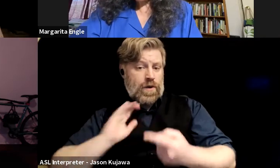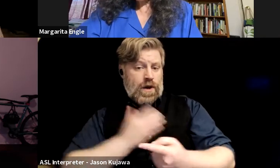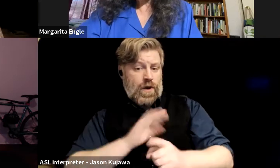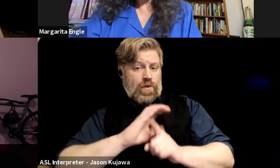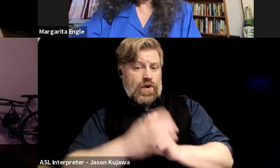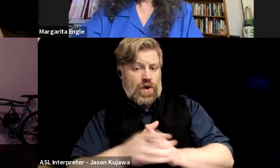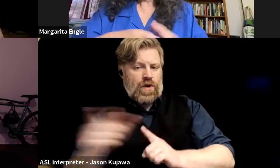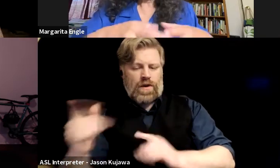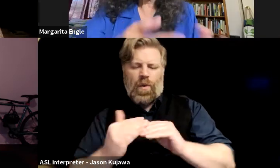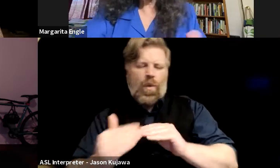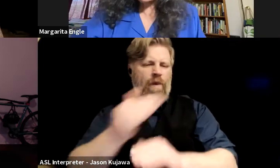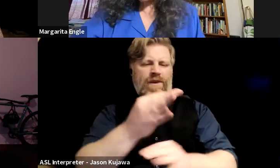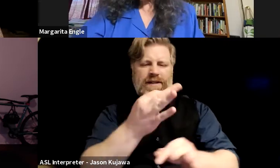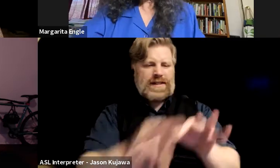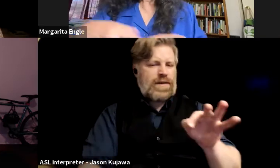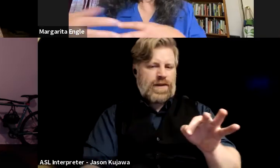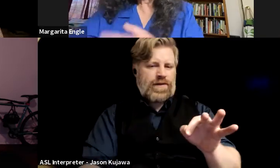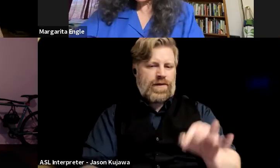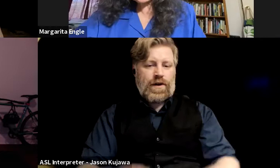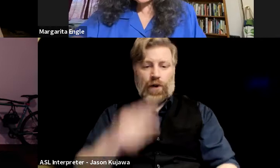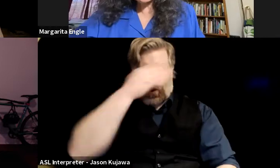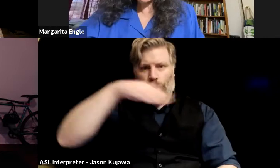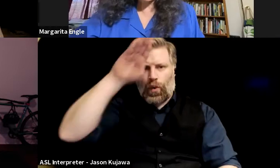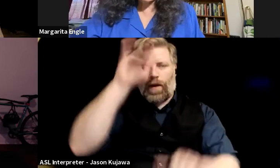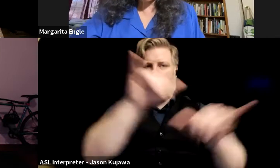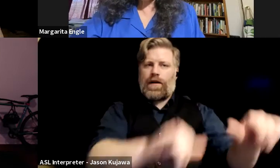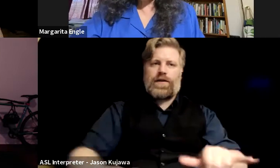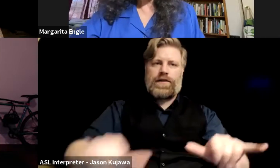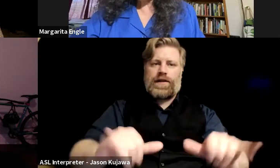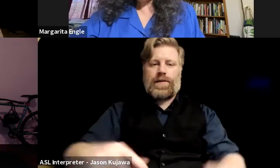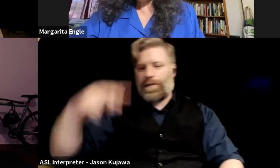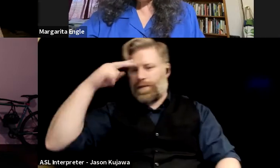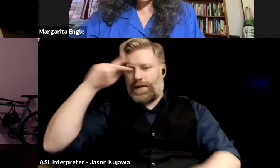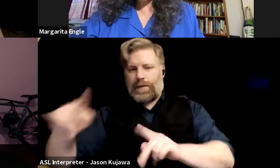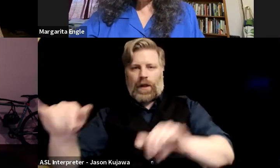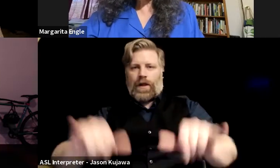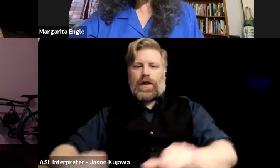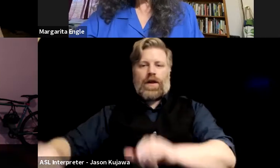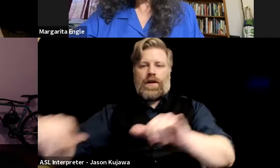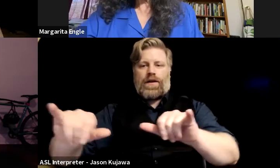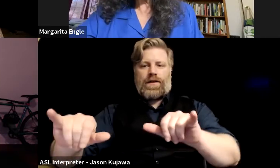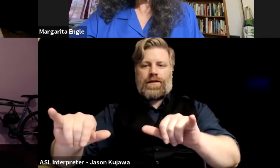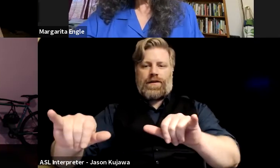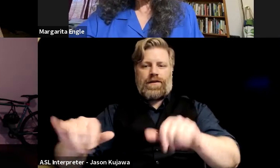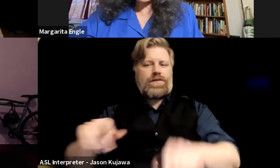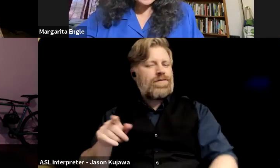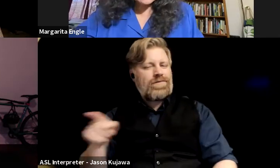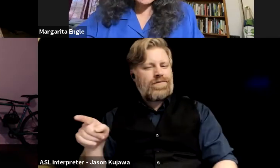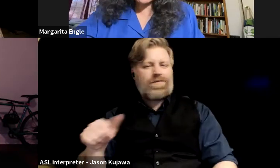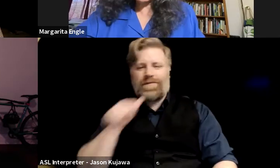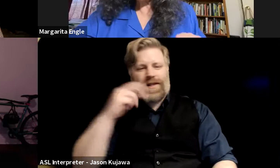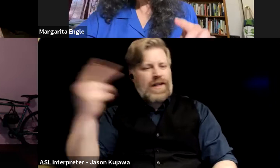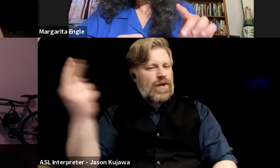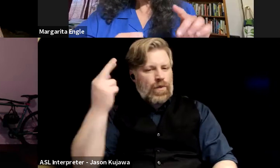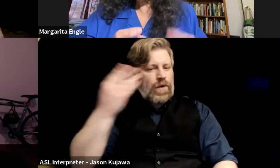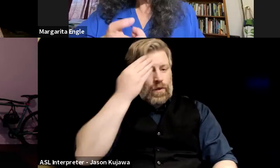So, all Cubans are this, or all Mexicans are this, um, instead of realizing that Cubans